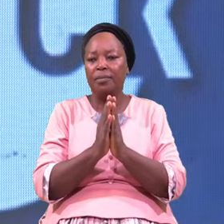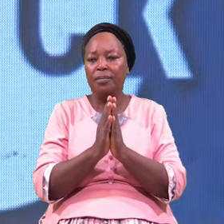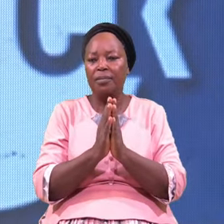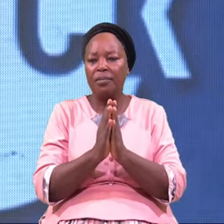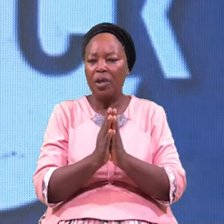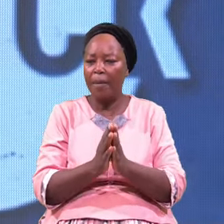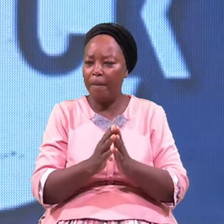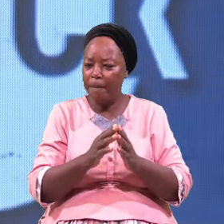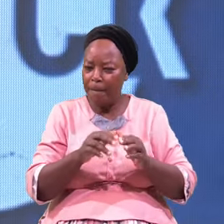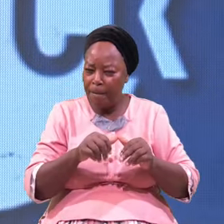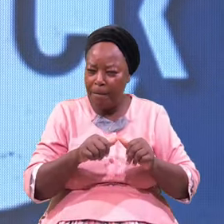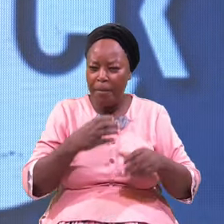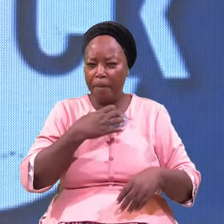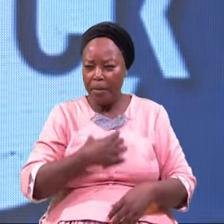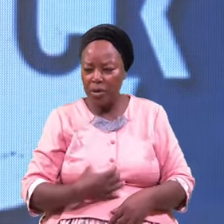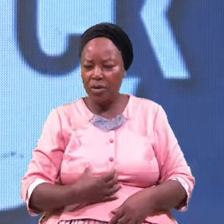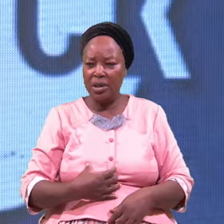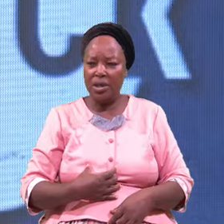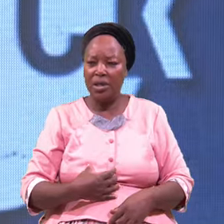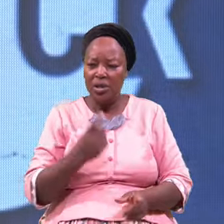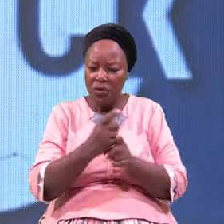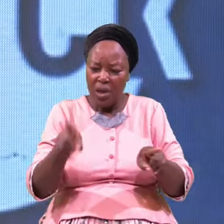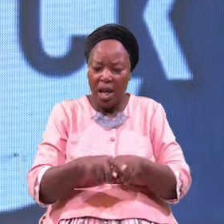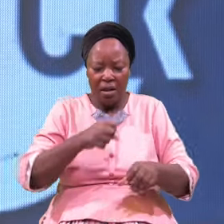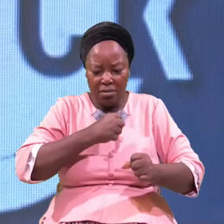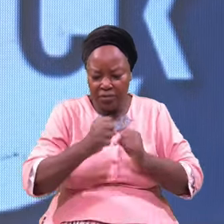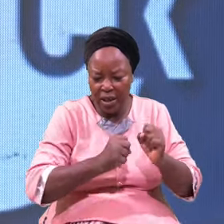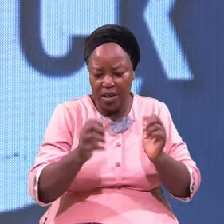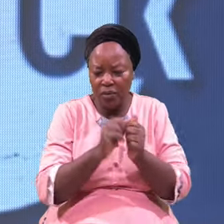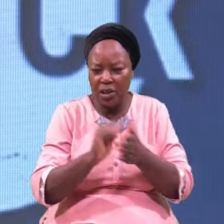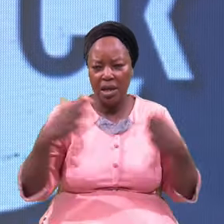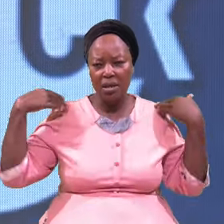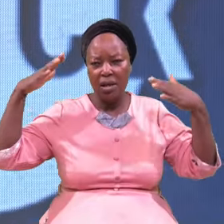Passionate Passionate Like wrestling Ways The angel